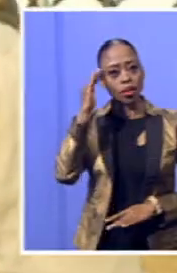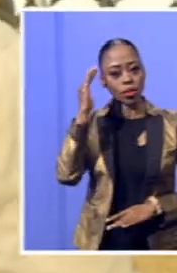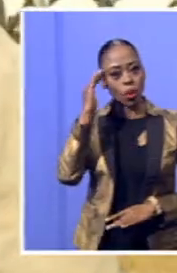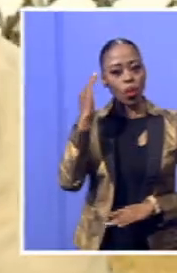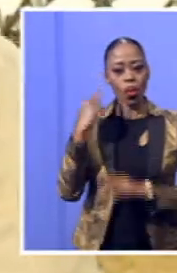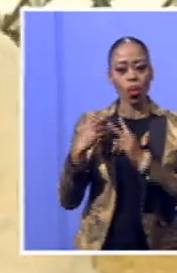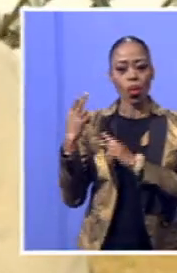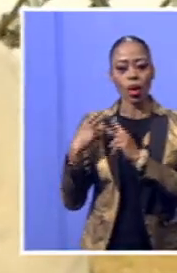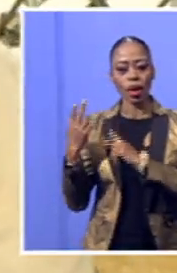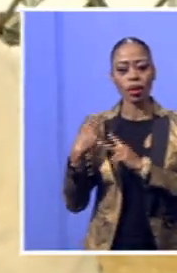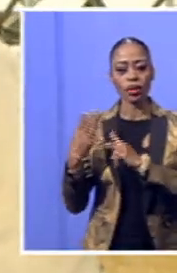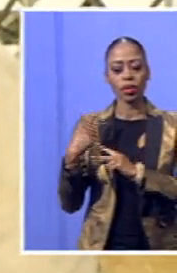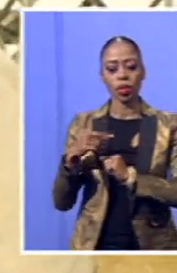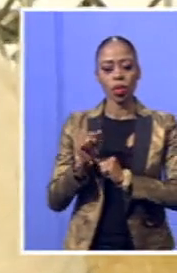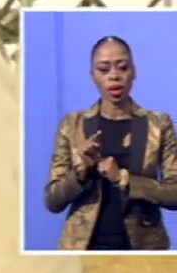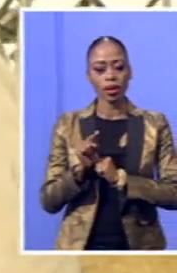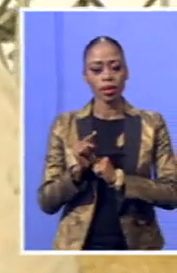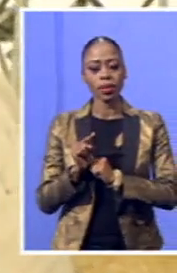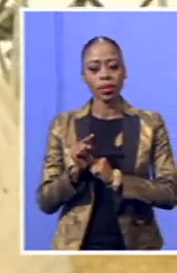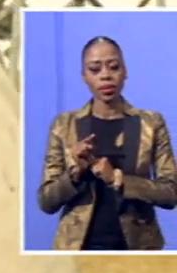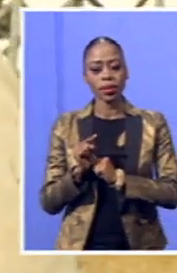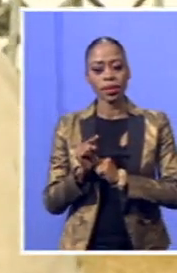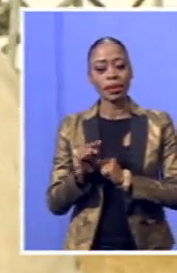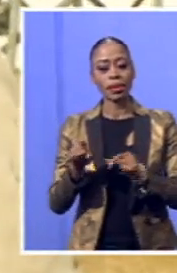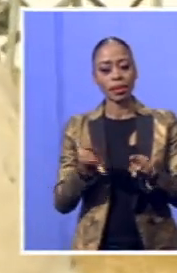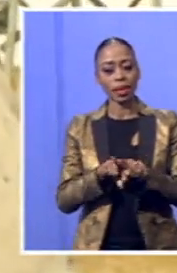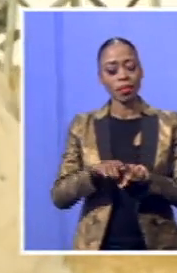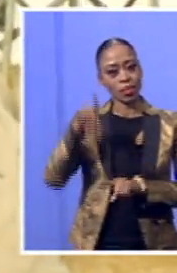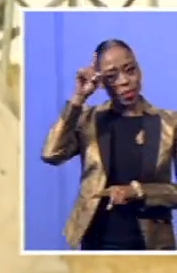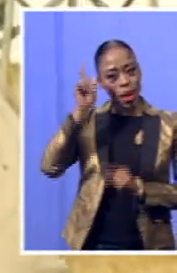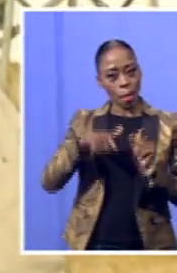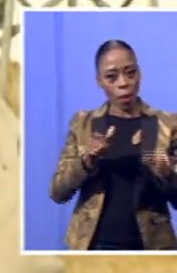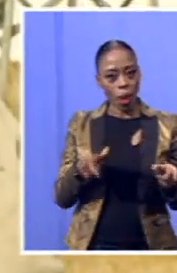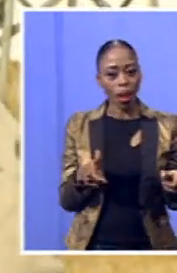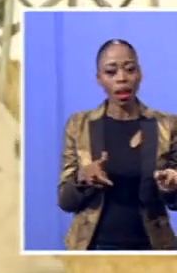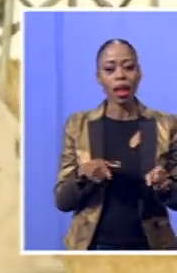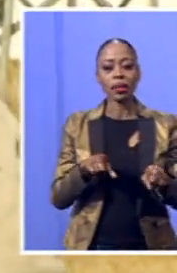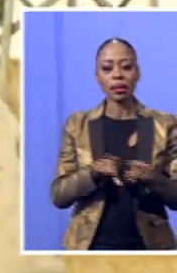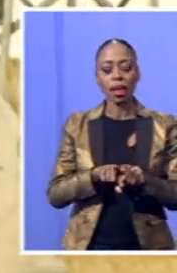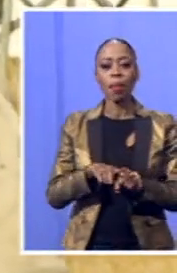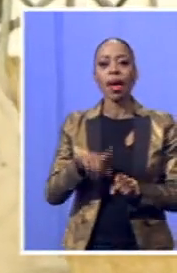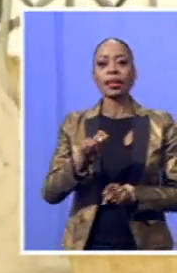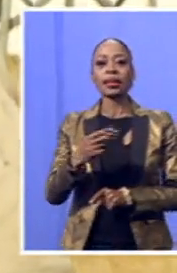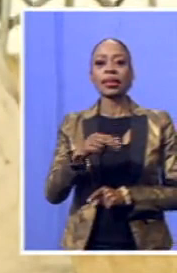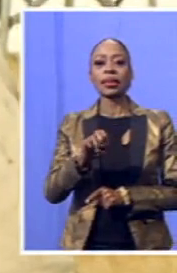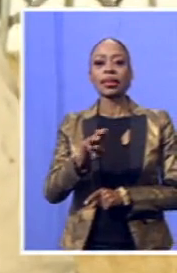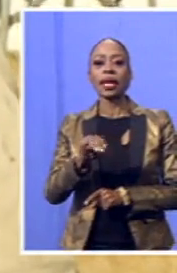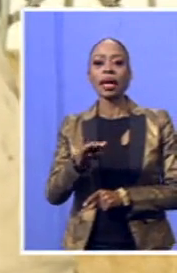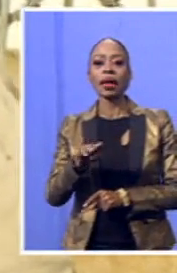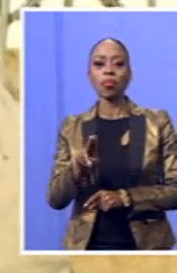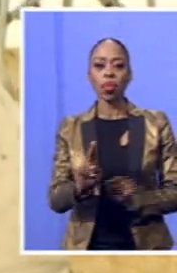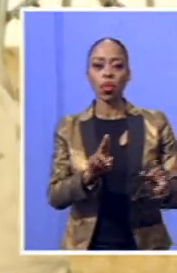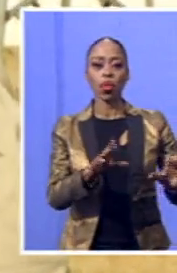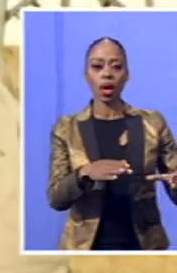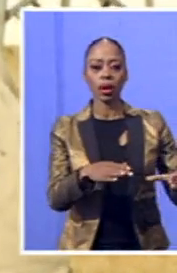history, generally. The history of us as black, the history of us as temples, the history